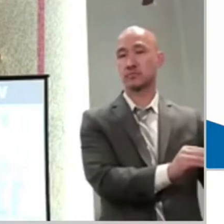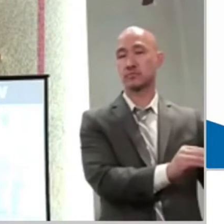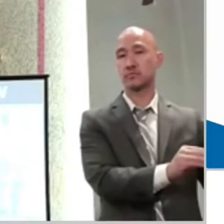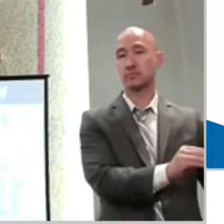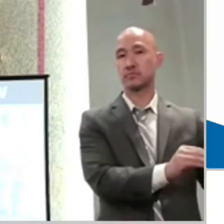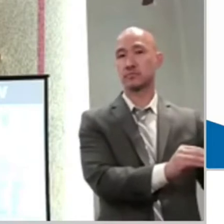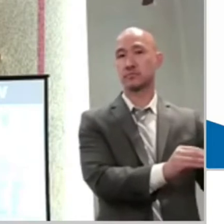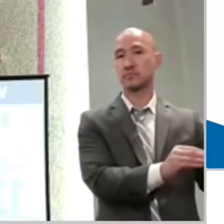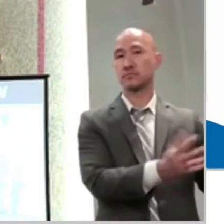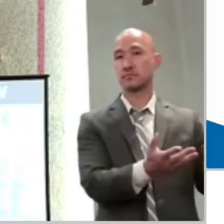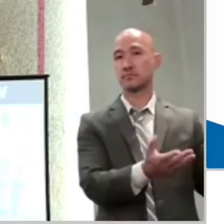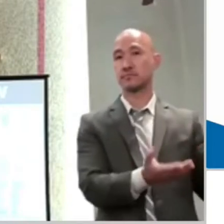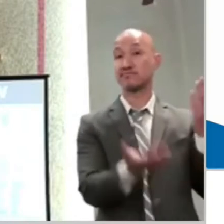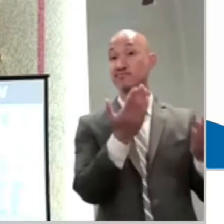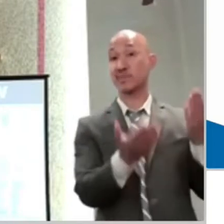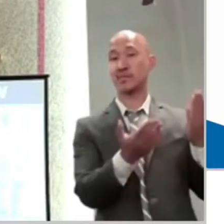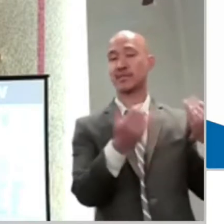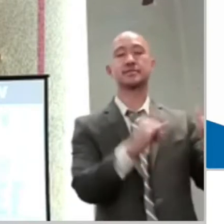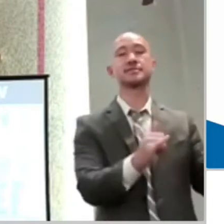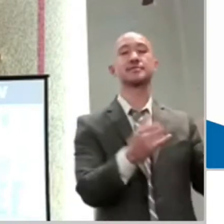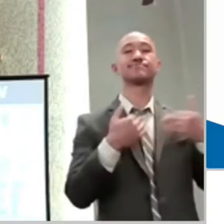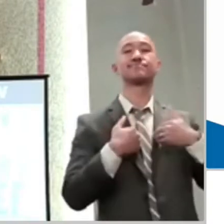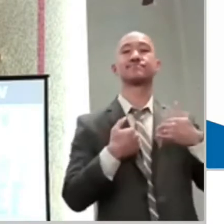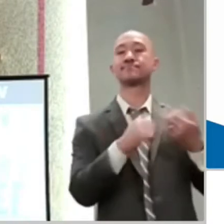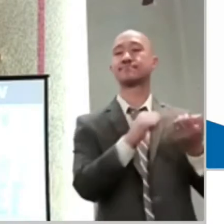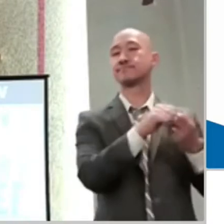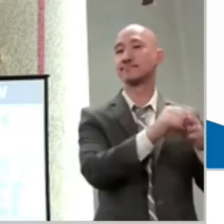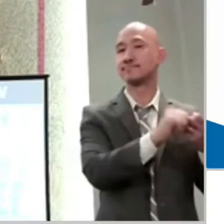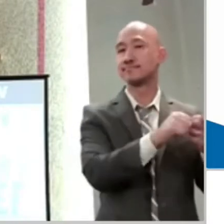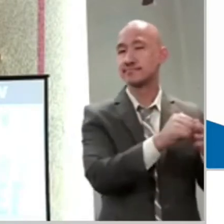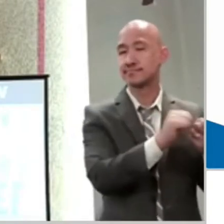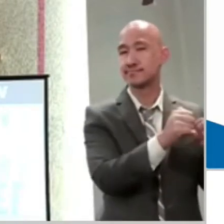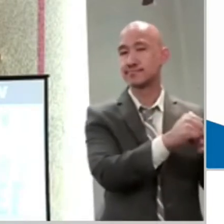You think there is somewhere that you can go where everything is going to be great?